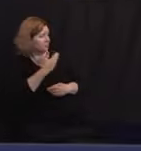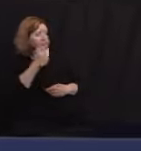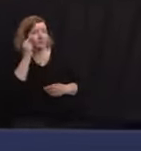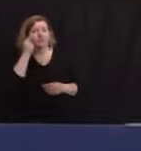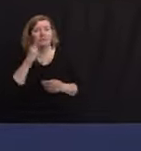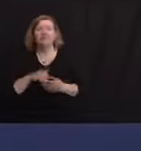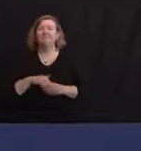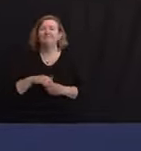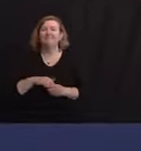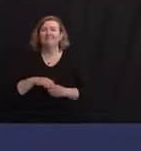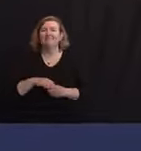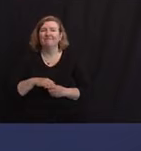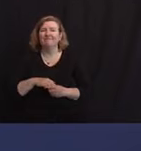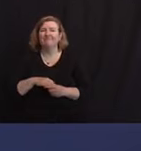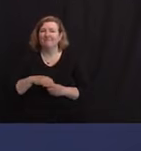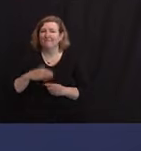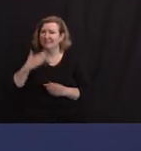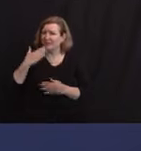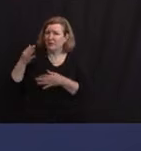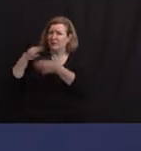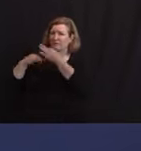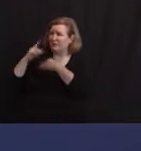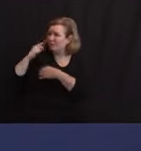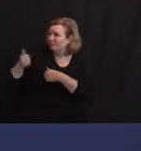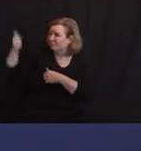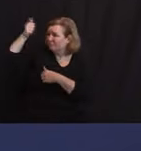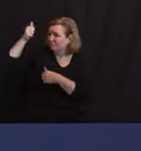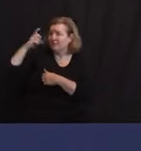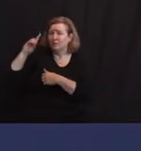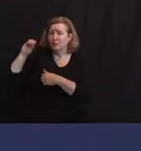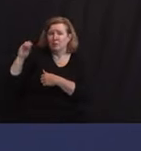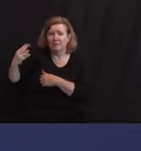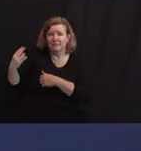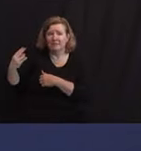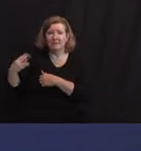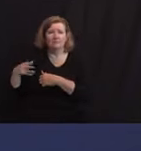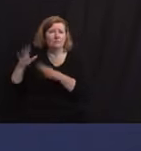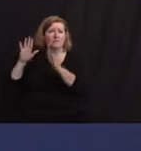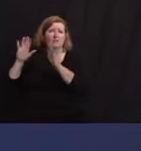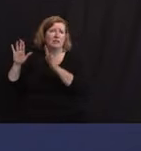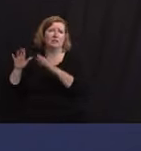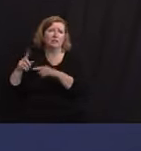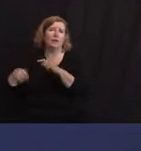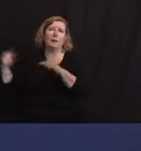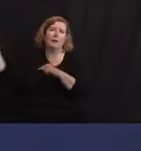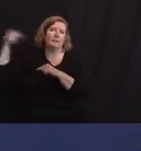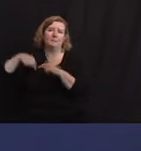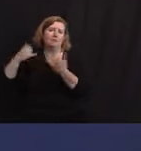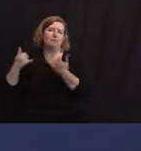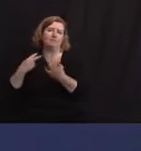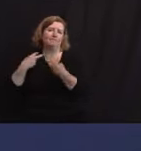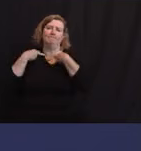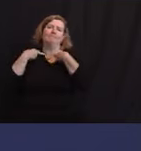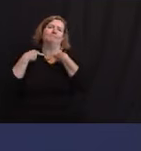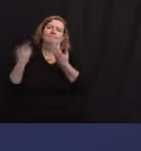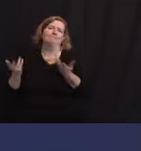you for stepping in for the commissioner, who, by the way, is in great form, just could not be with us today. Again, thank you for everything.